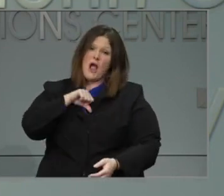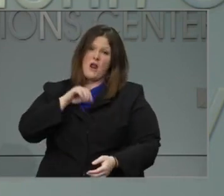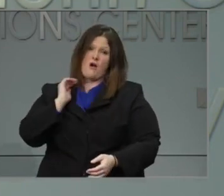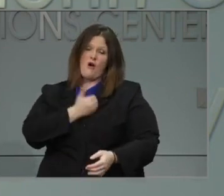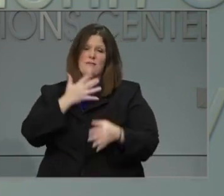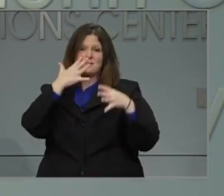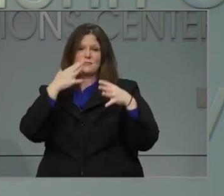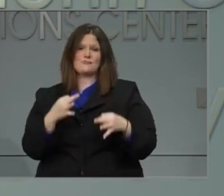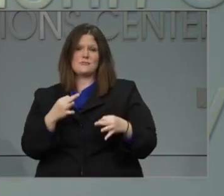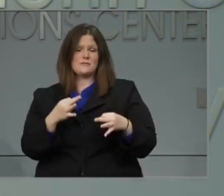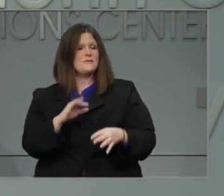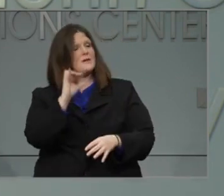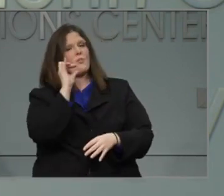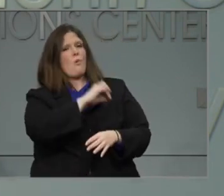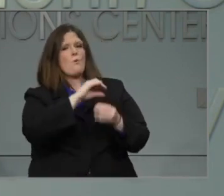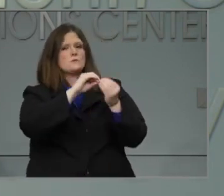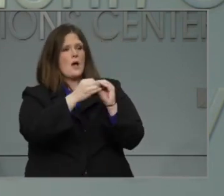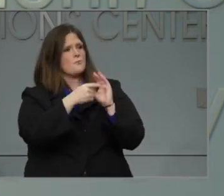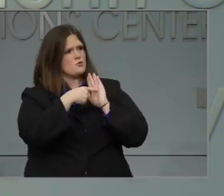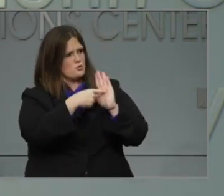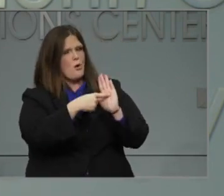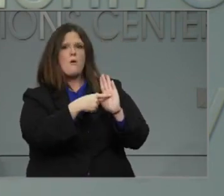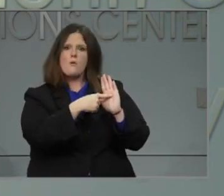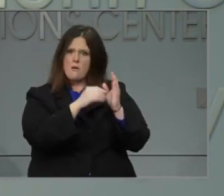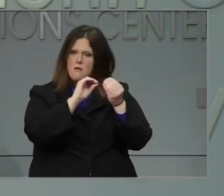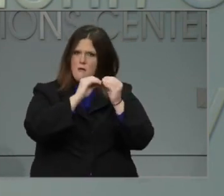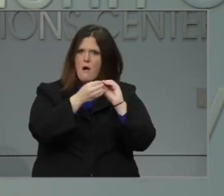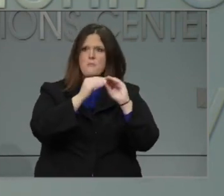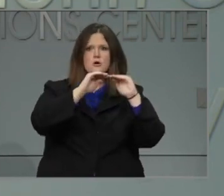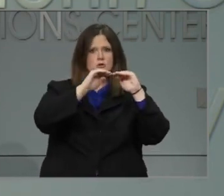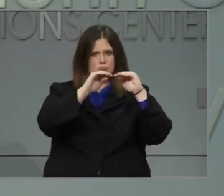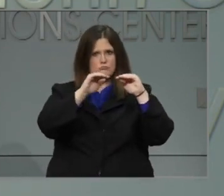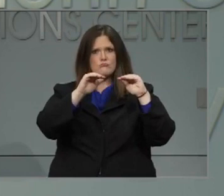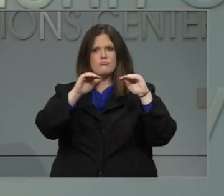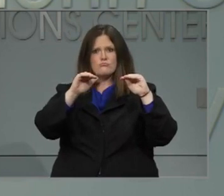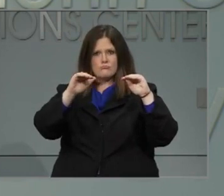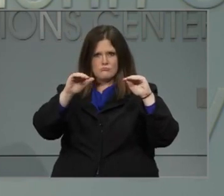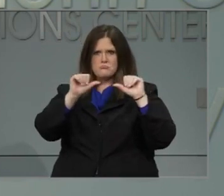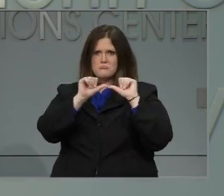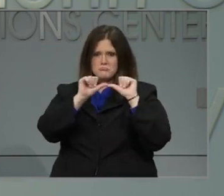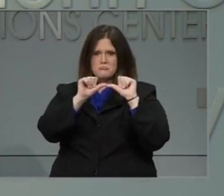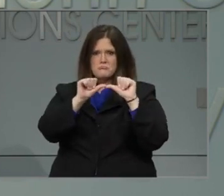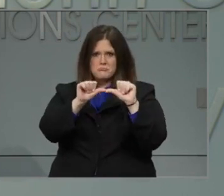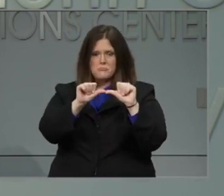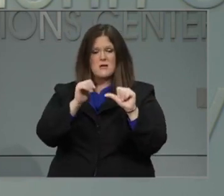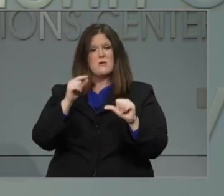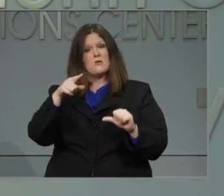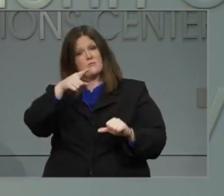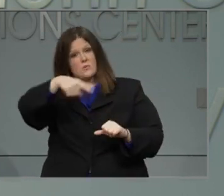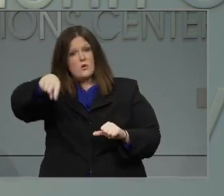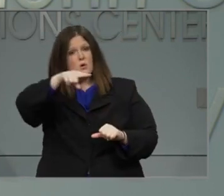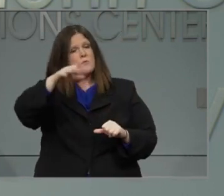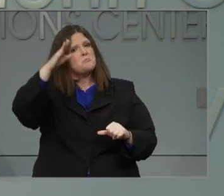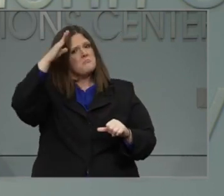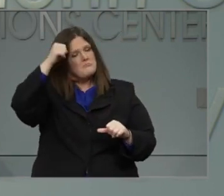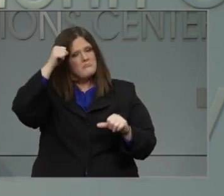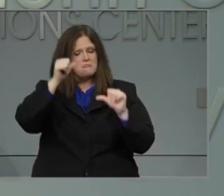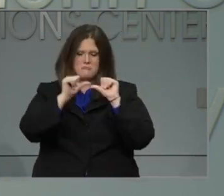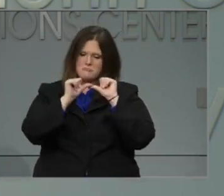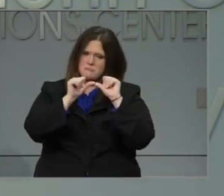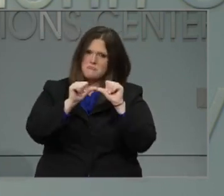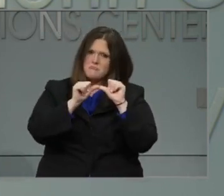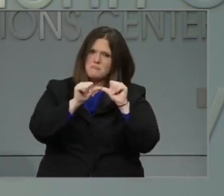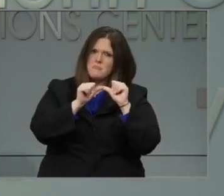period. This determination has slowed the spread of this virus. It's kept our hospital capacity